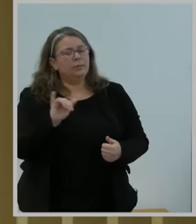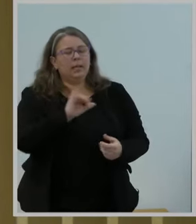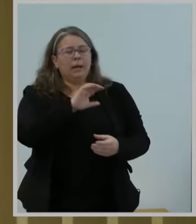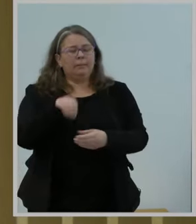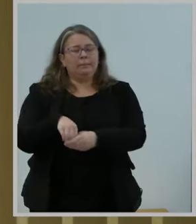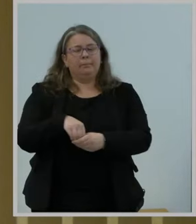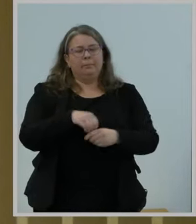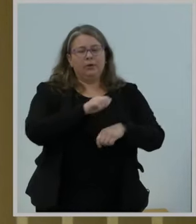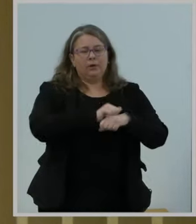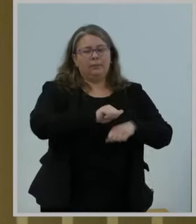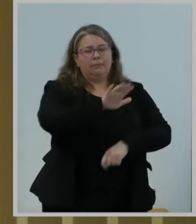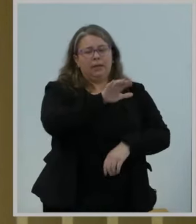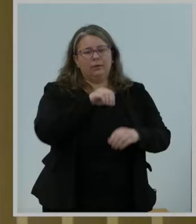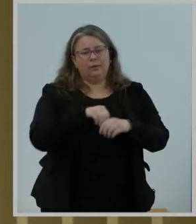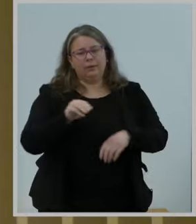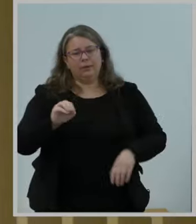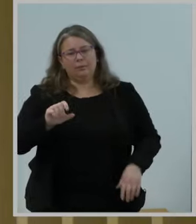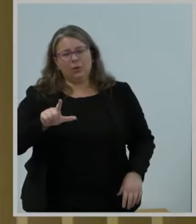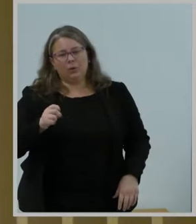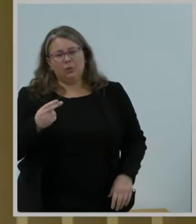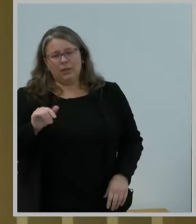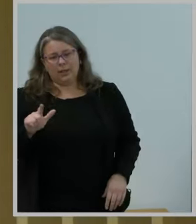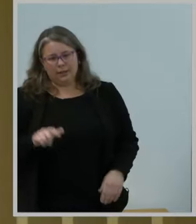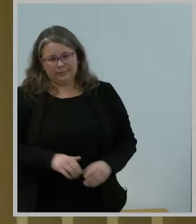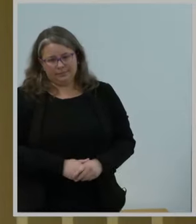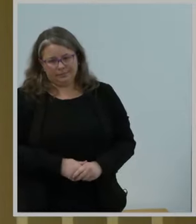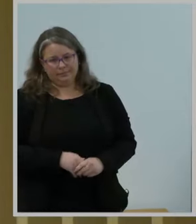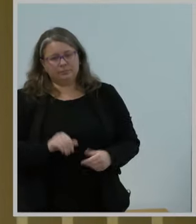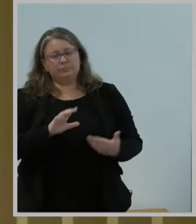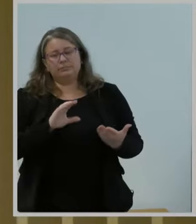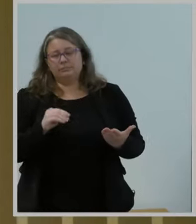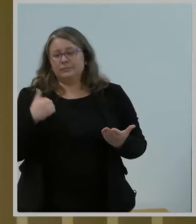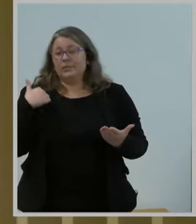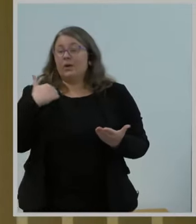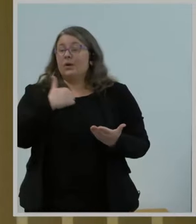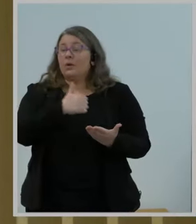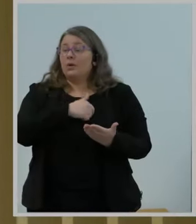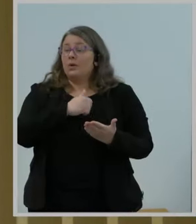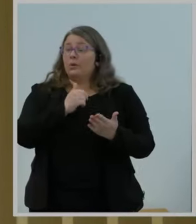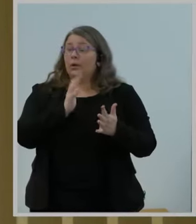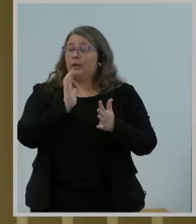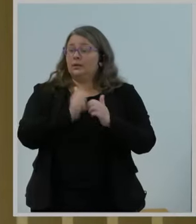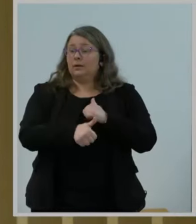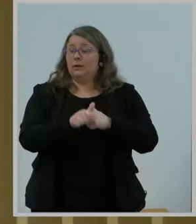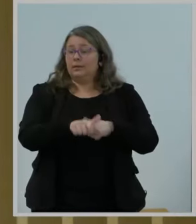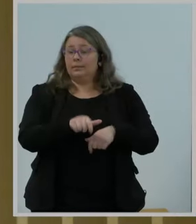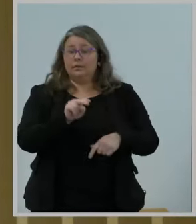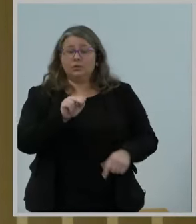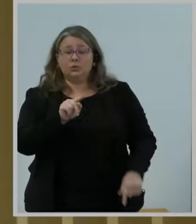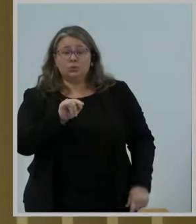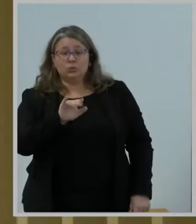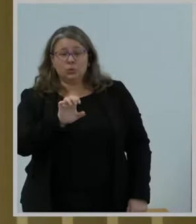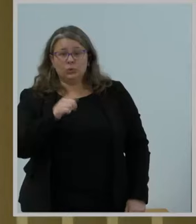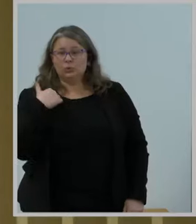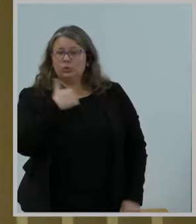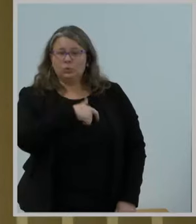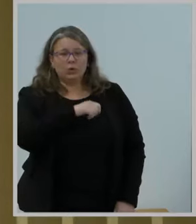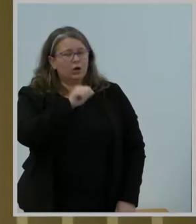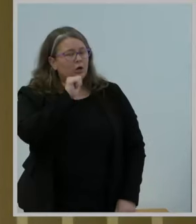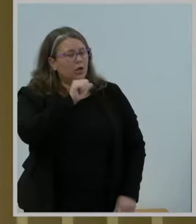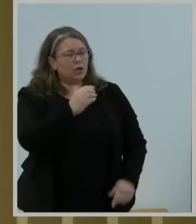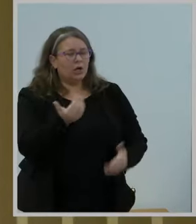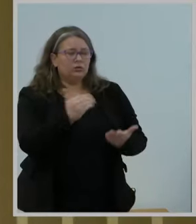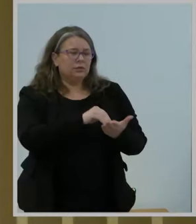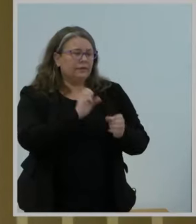that as we adopt this notice, we are not reinventing the wheel. The 2015 Open Internet Order adopted rules